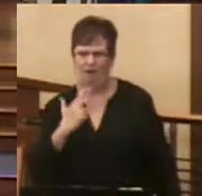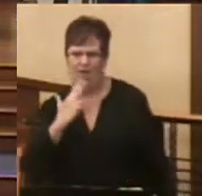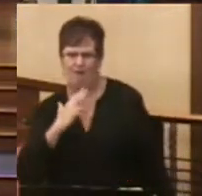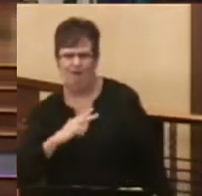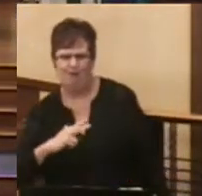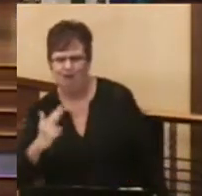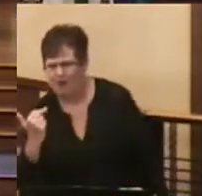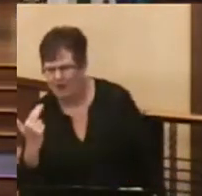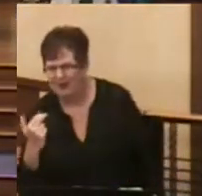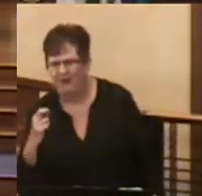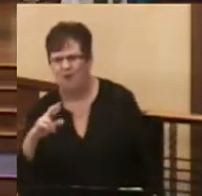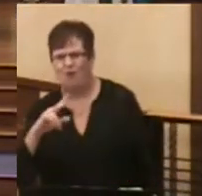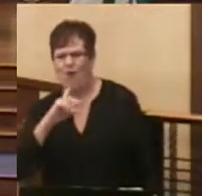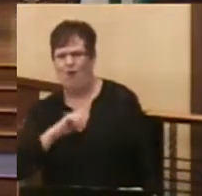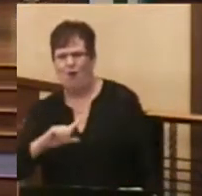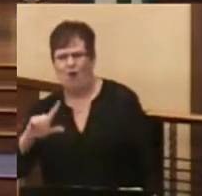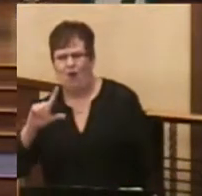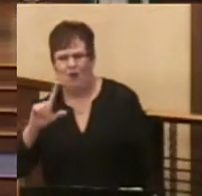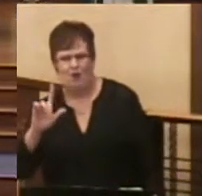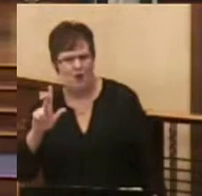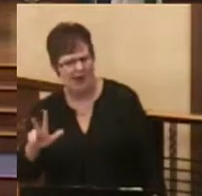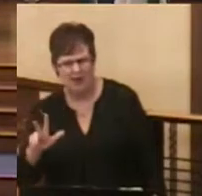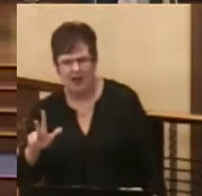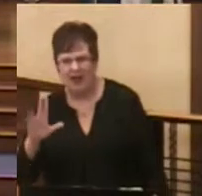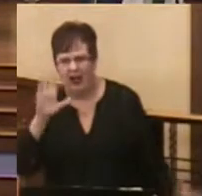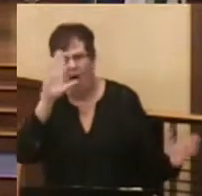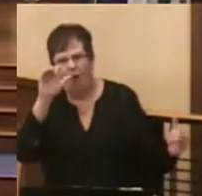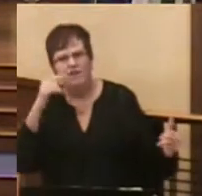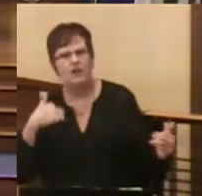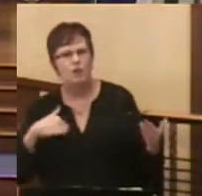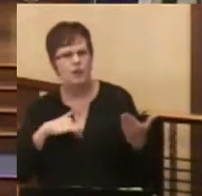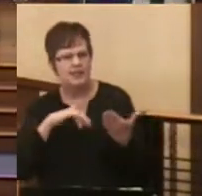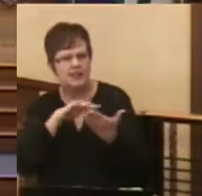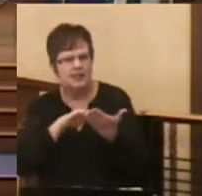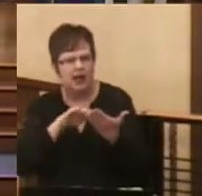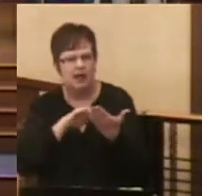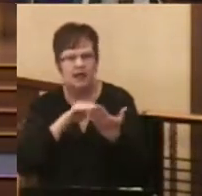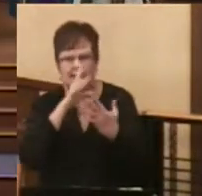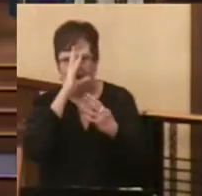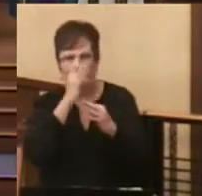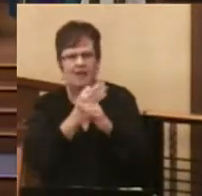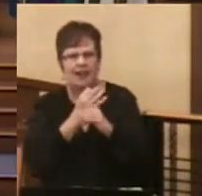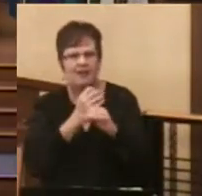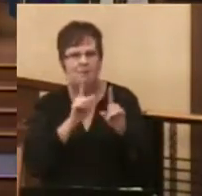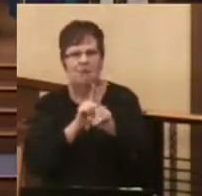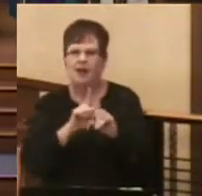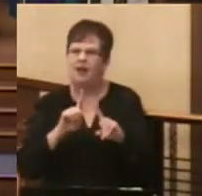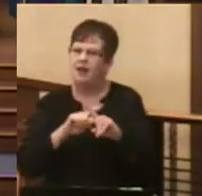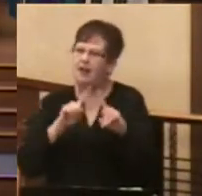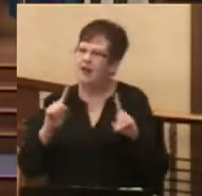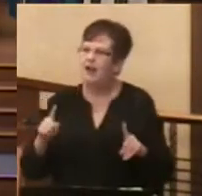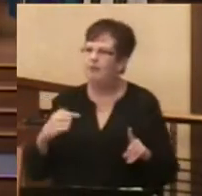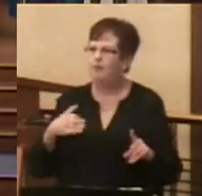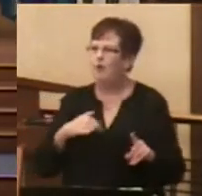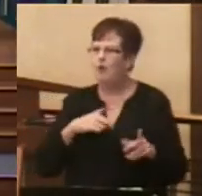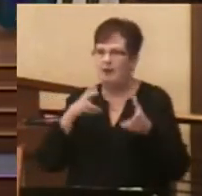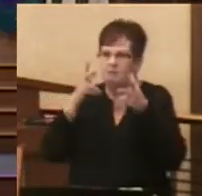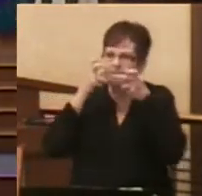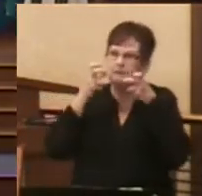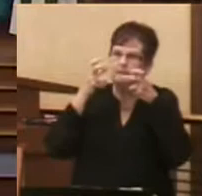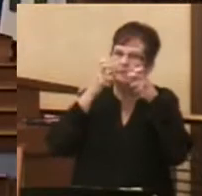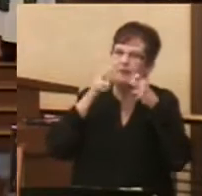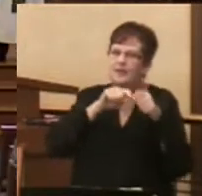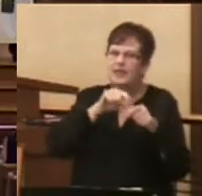or 23. Hopefully we are studying the faith in some ways, but just by osmosis coming to worship,